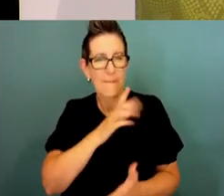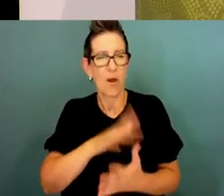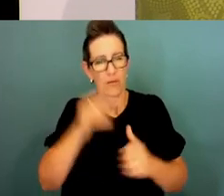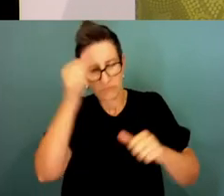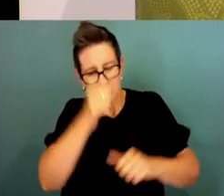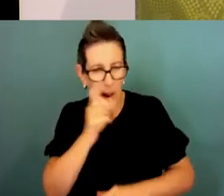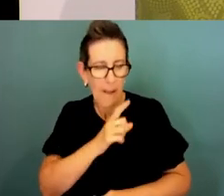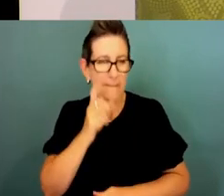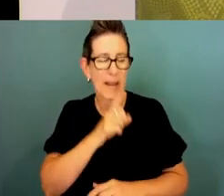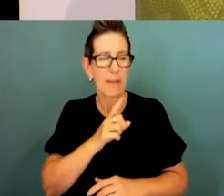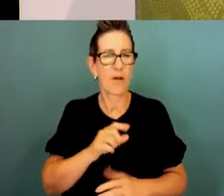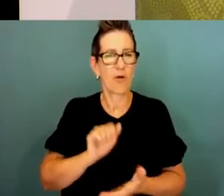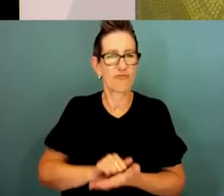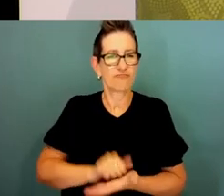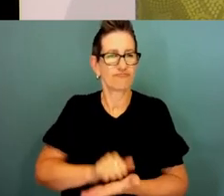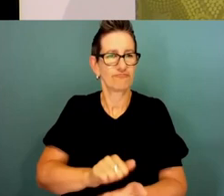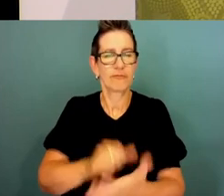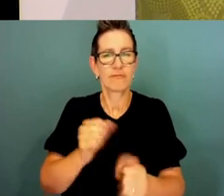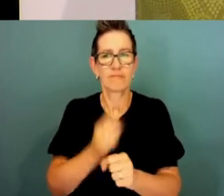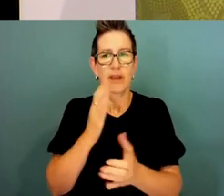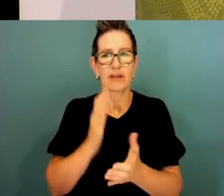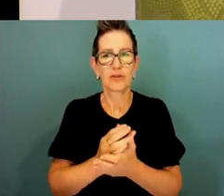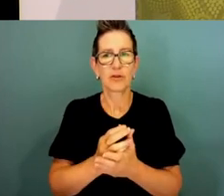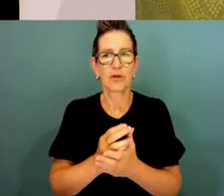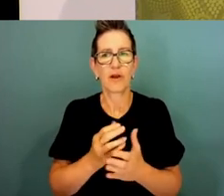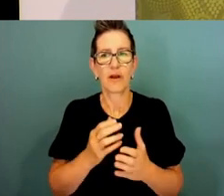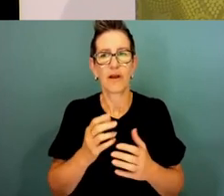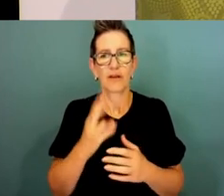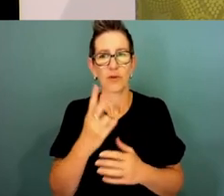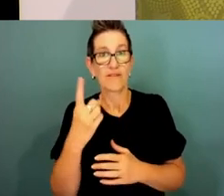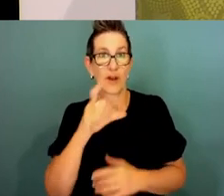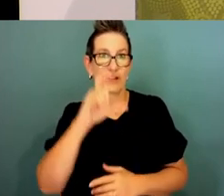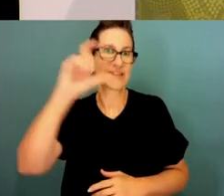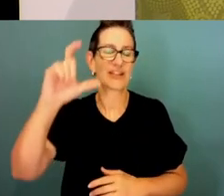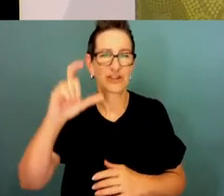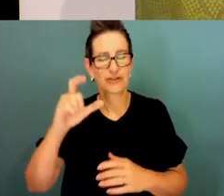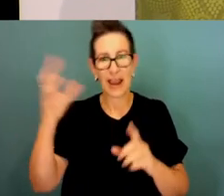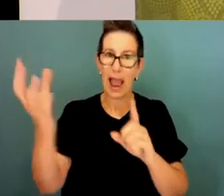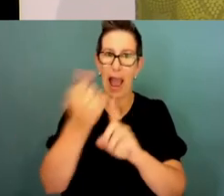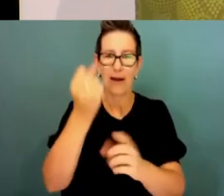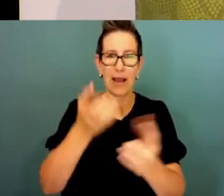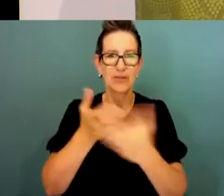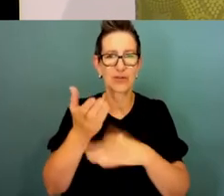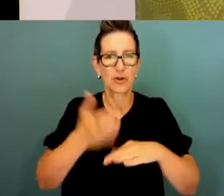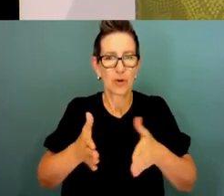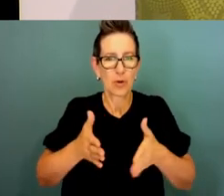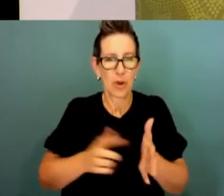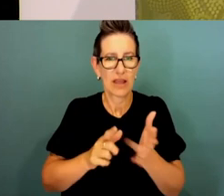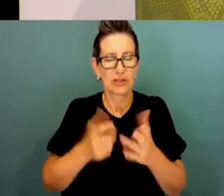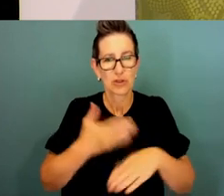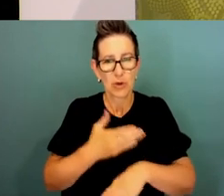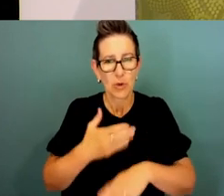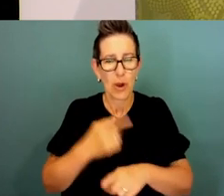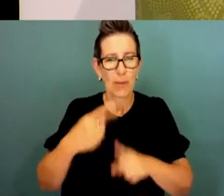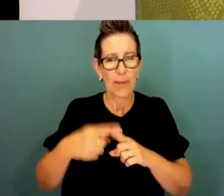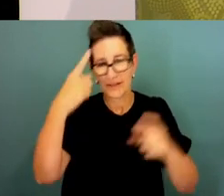that we need it to do, to deliver 21st century outcomes through new ways of working and innovation. So, not much really to